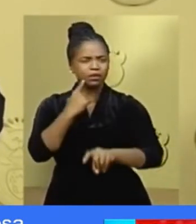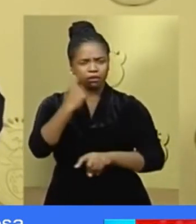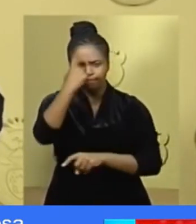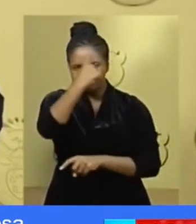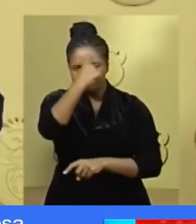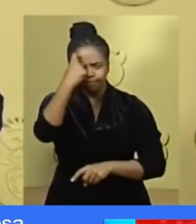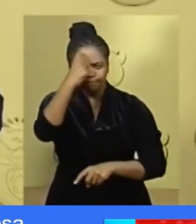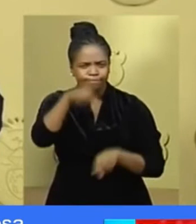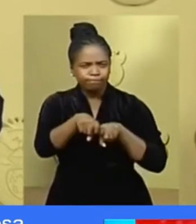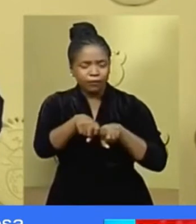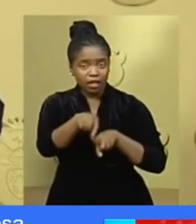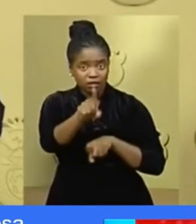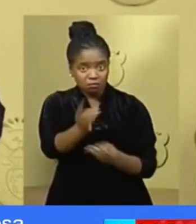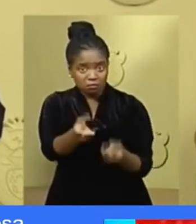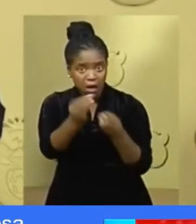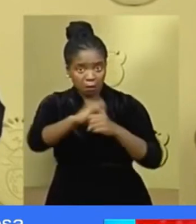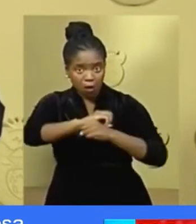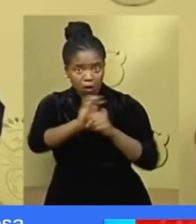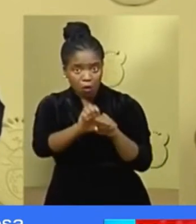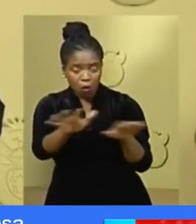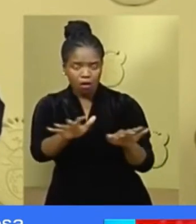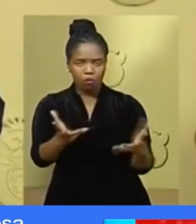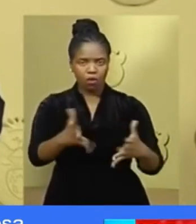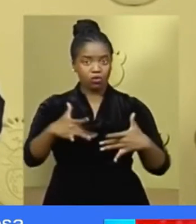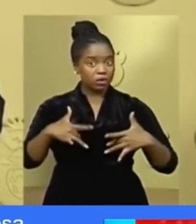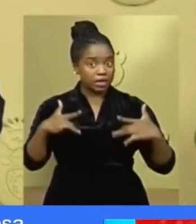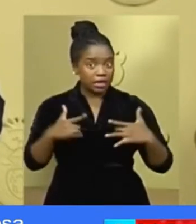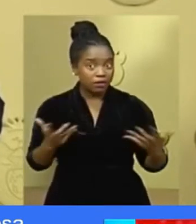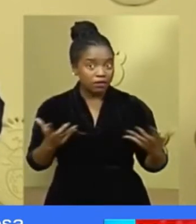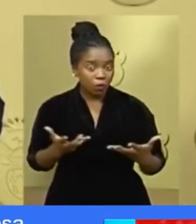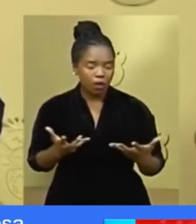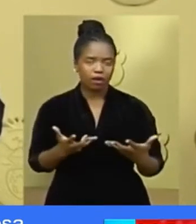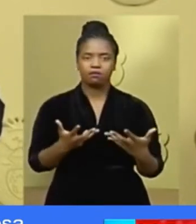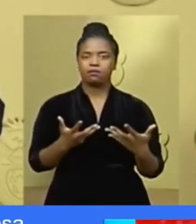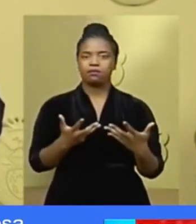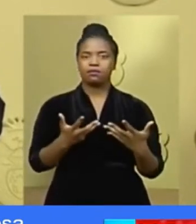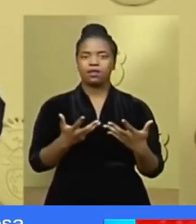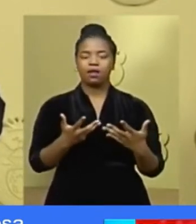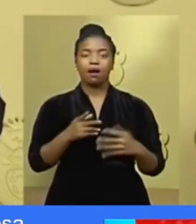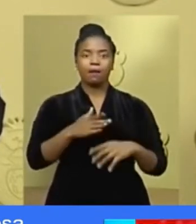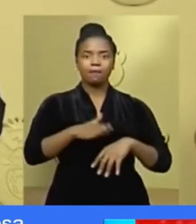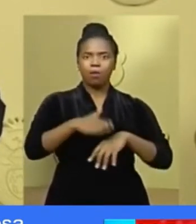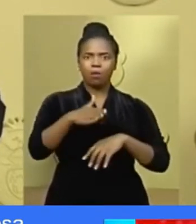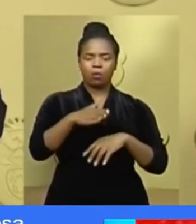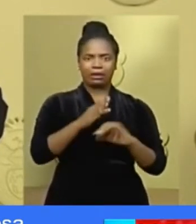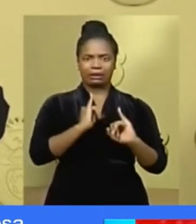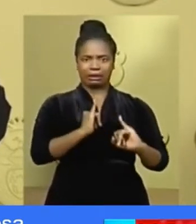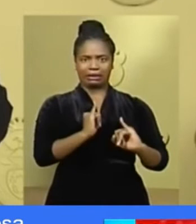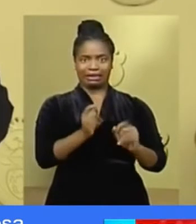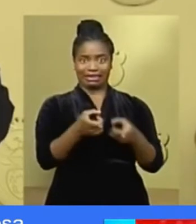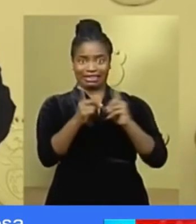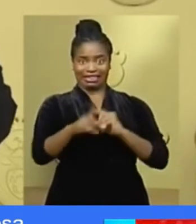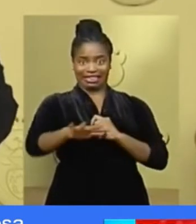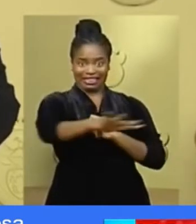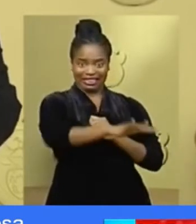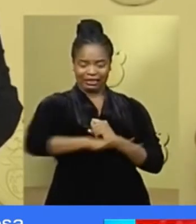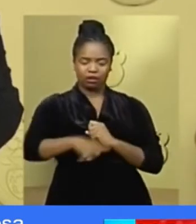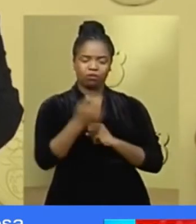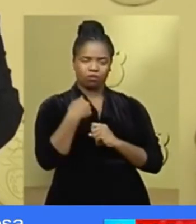live focusing first on high density and high risk areas.